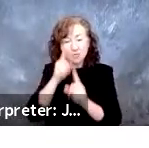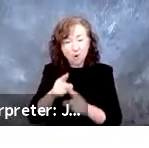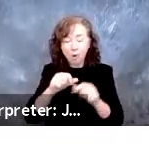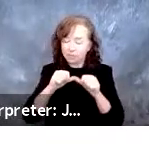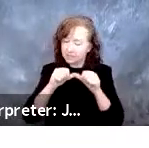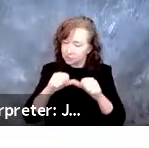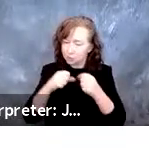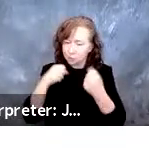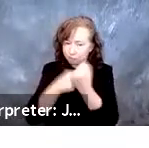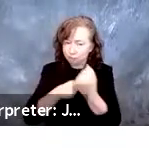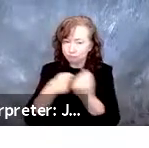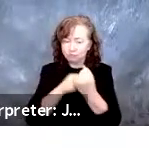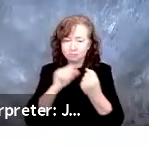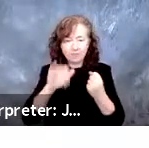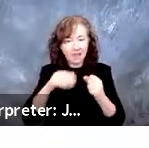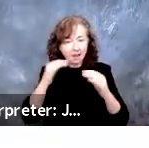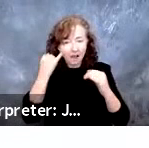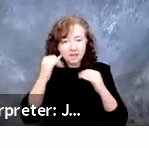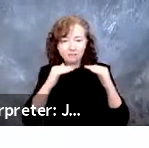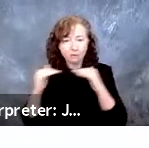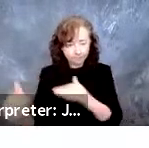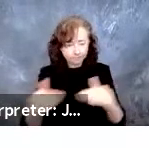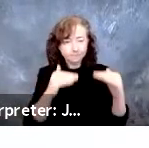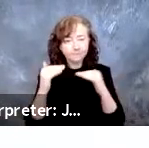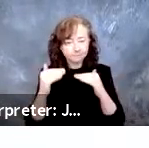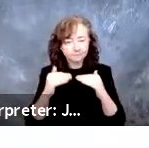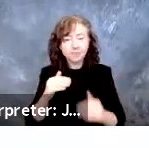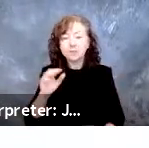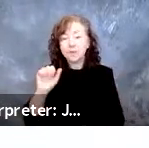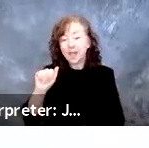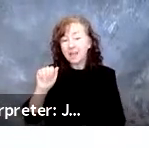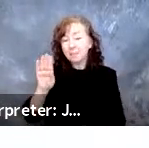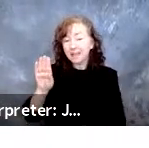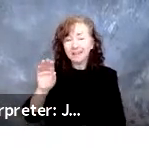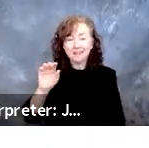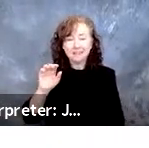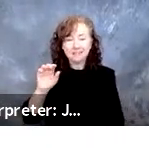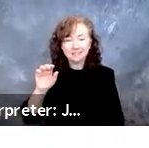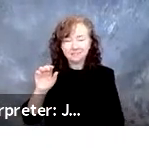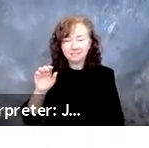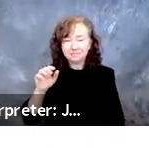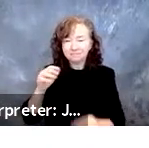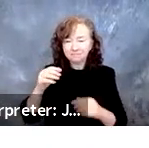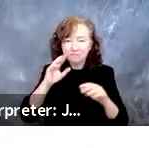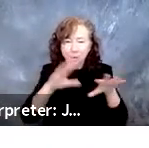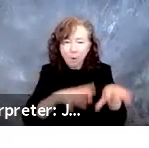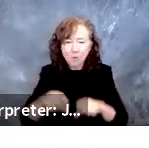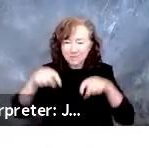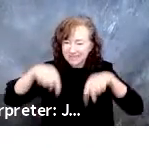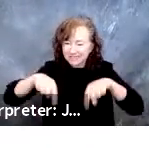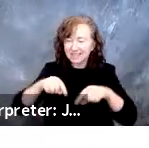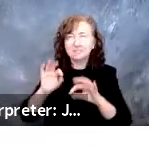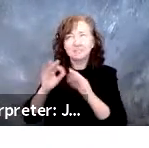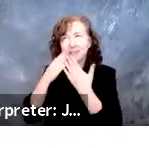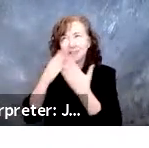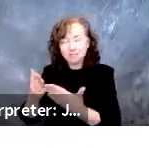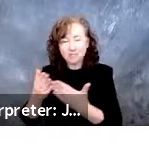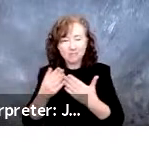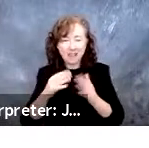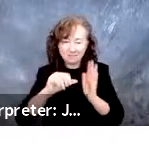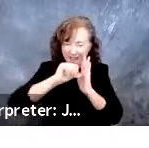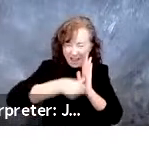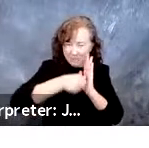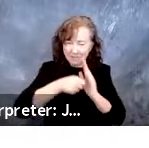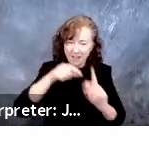thank you again to the board for organizing this meeting series and amplifying the accessibility aspect of this larger